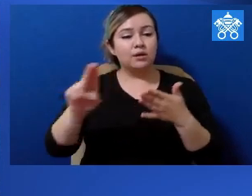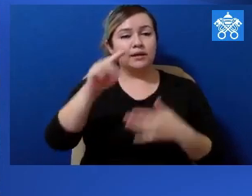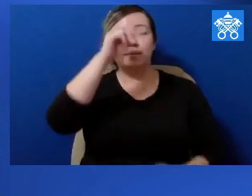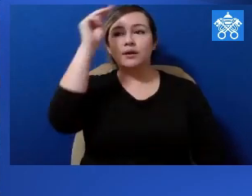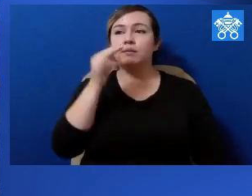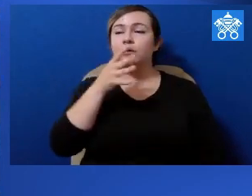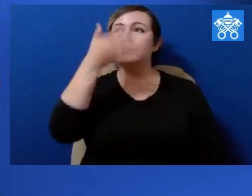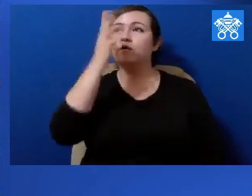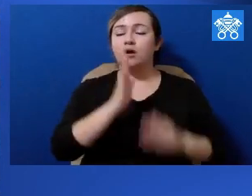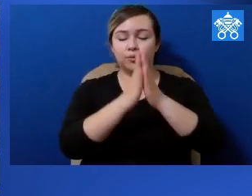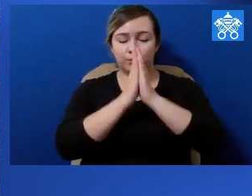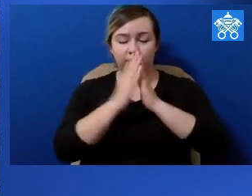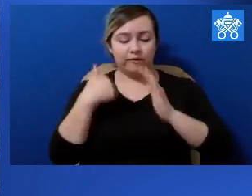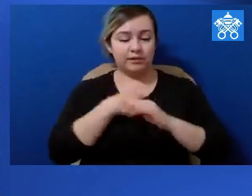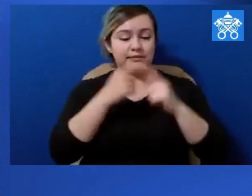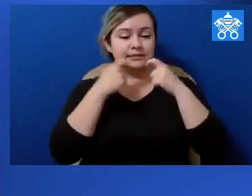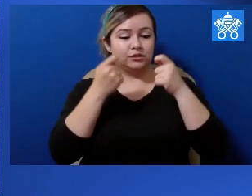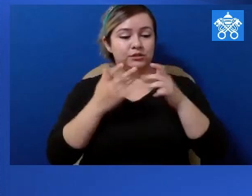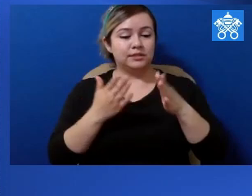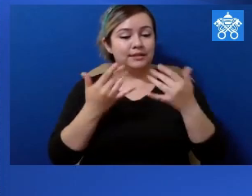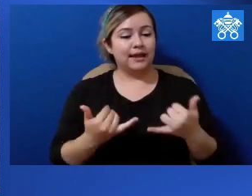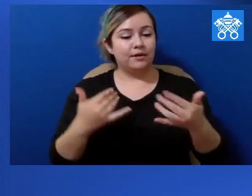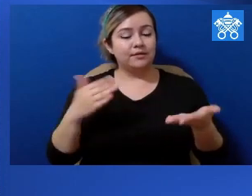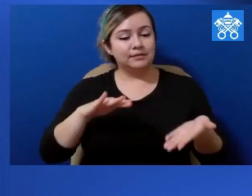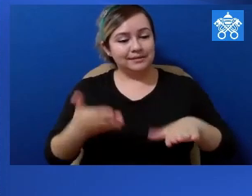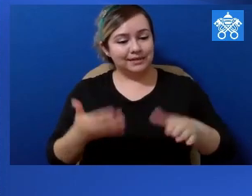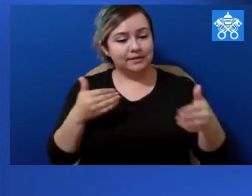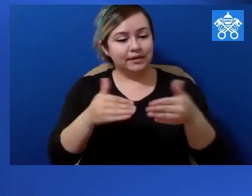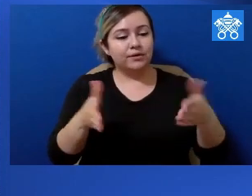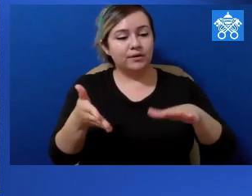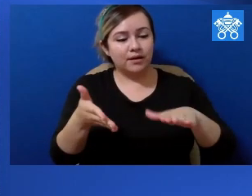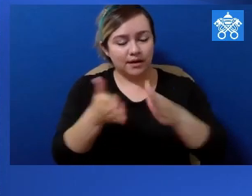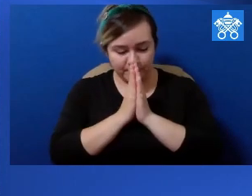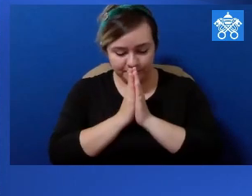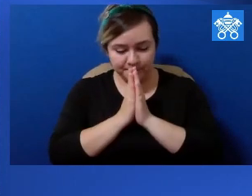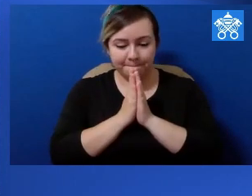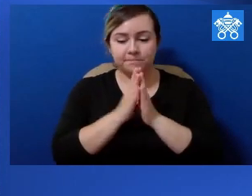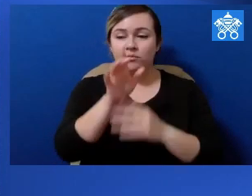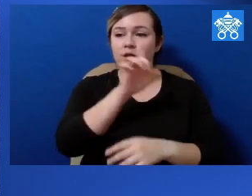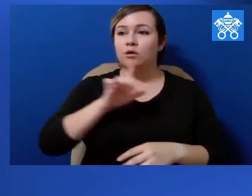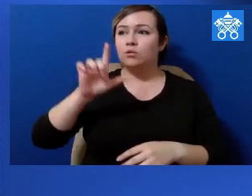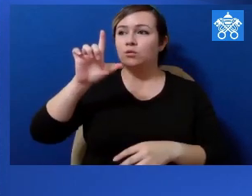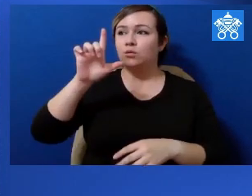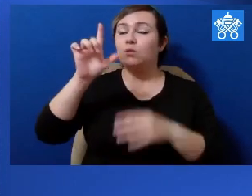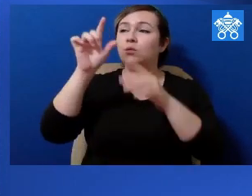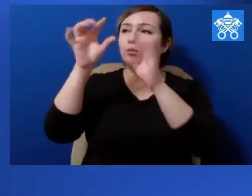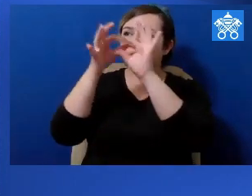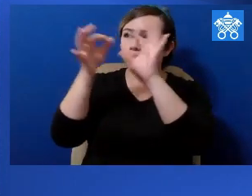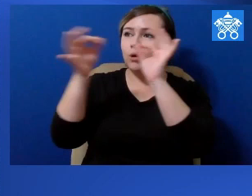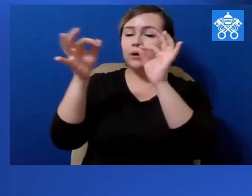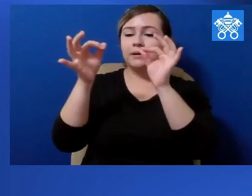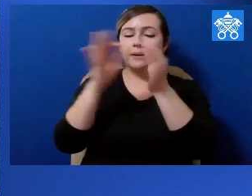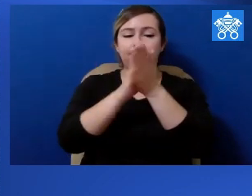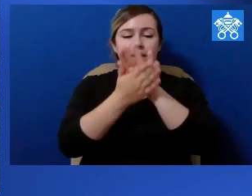peccatoribus, nunc et in hora mortis nostre. Amen. Et verbum caro factum est. Et habitavit in nobis. Ave Maria,